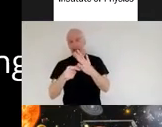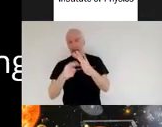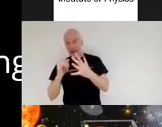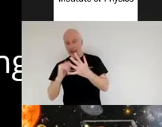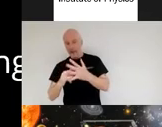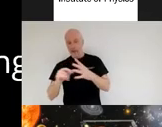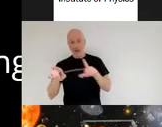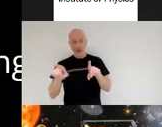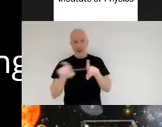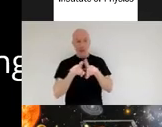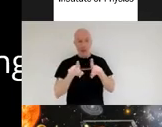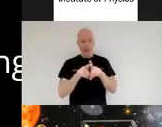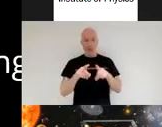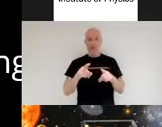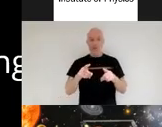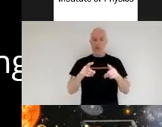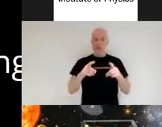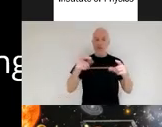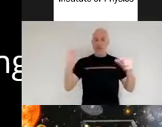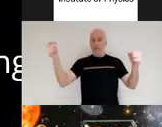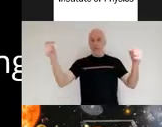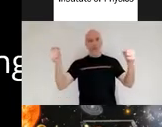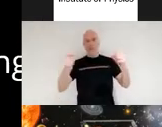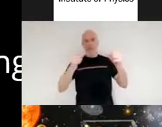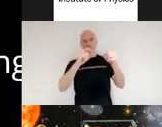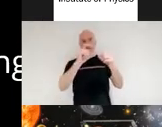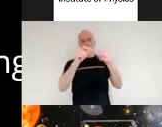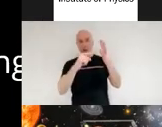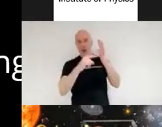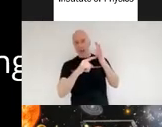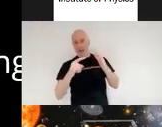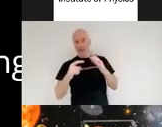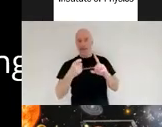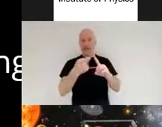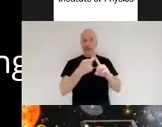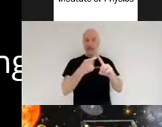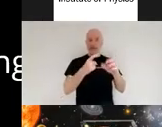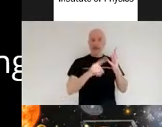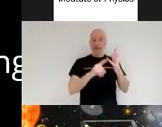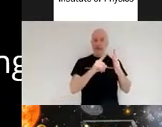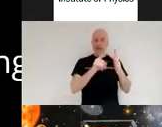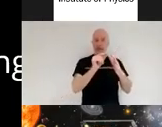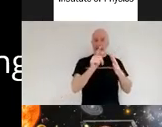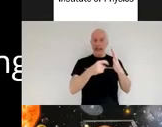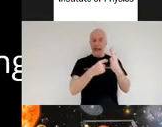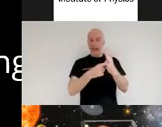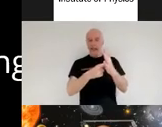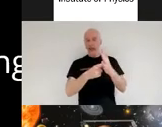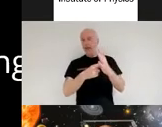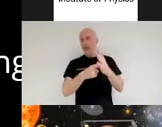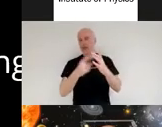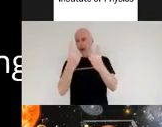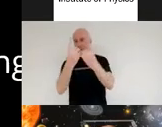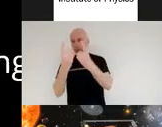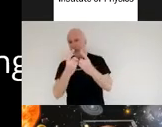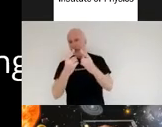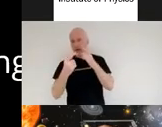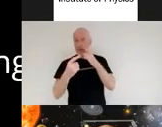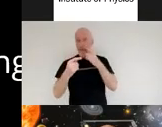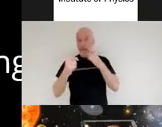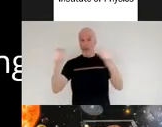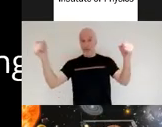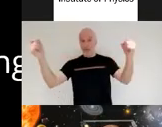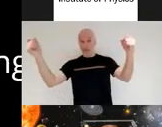asteroid belt comets kuiper belt objects so it's also going to be looking back and applying these techniques back